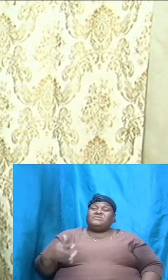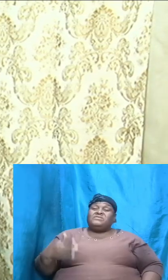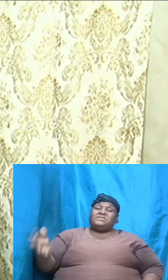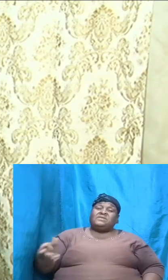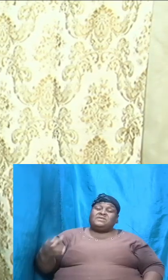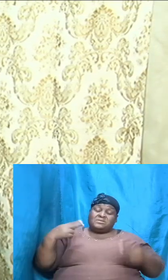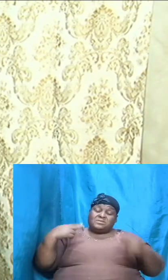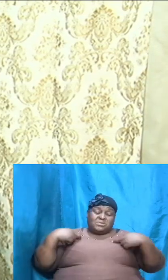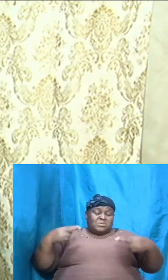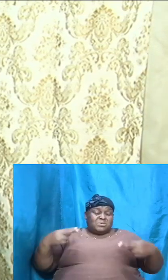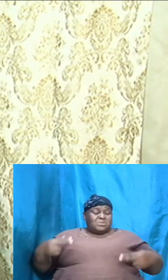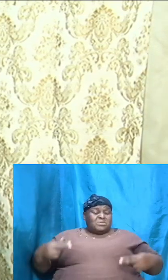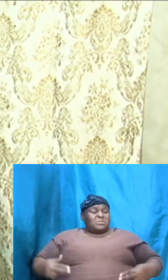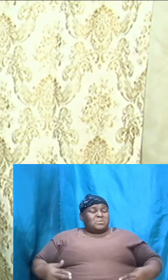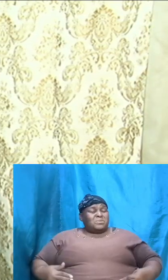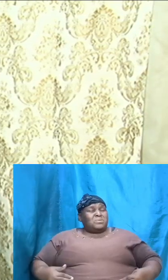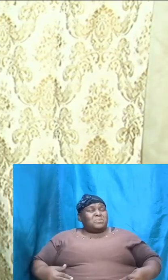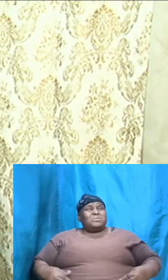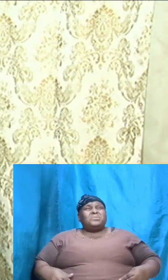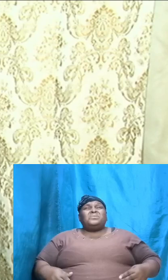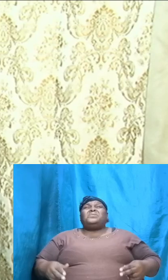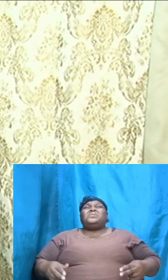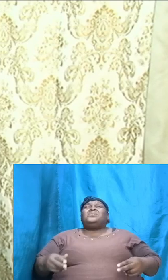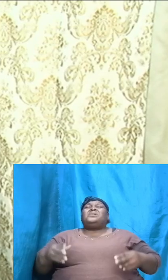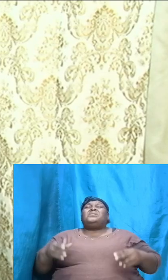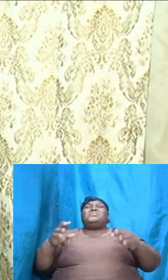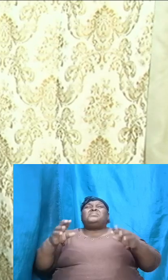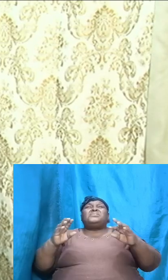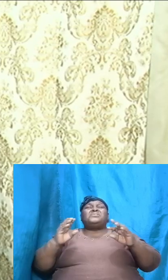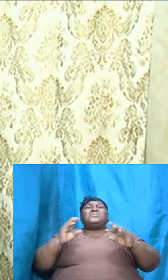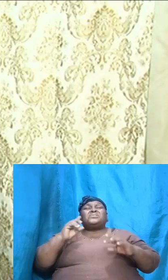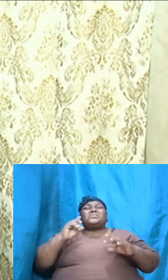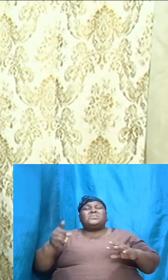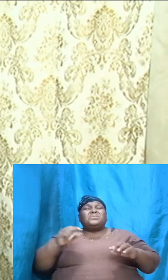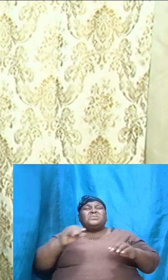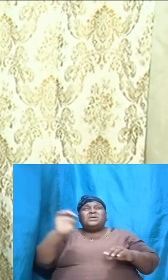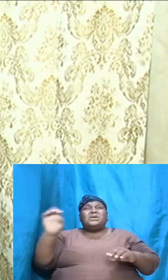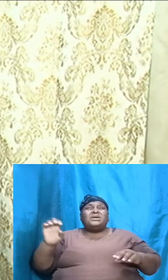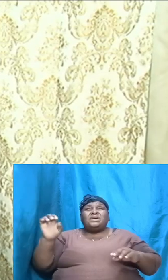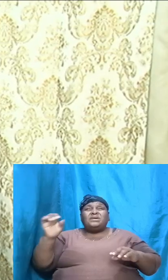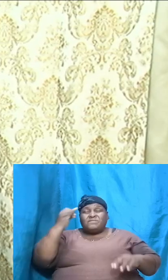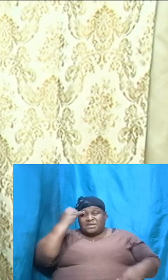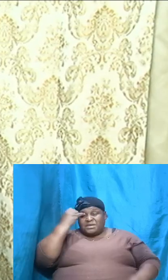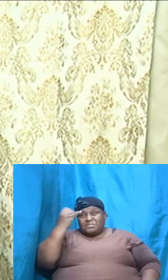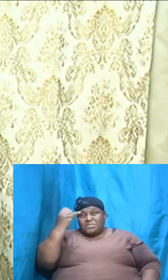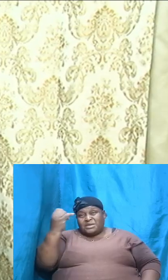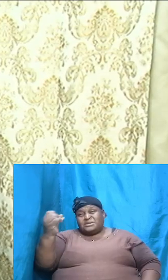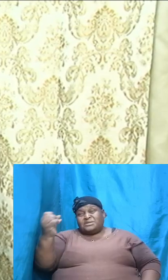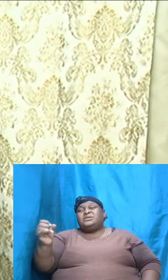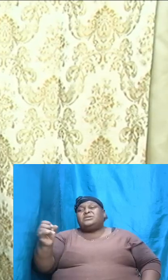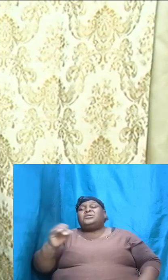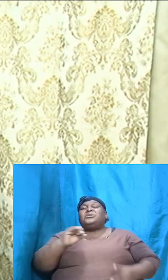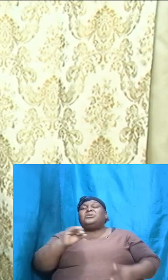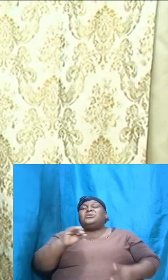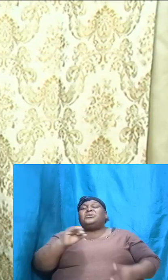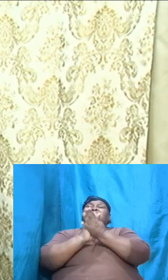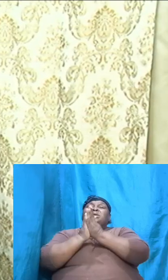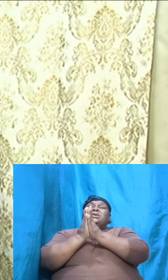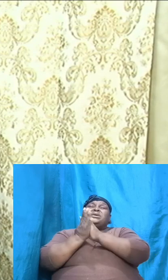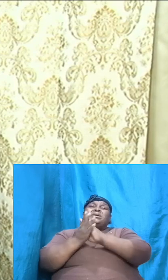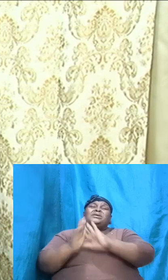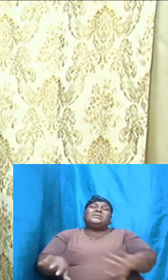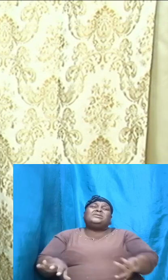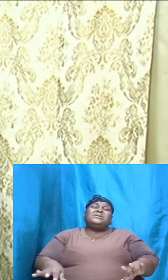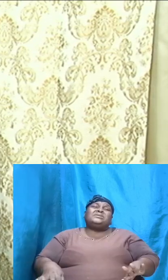human being could ever imagine when it comes to peace and tranquility and beauty and then that